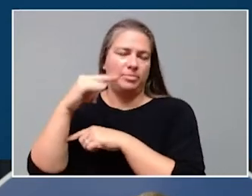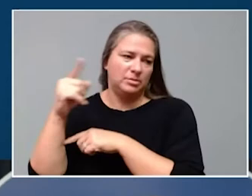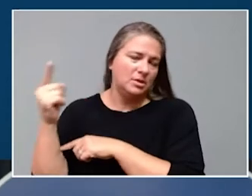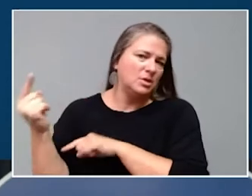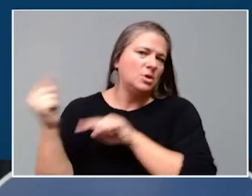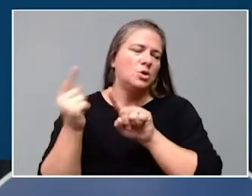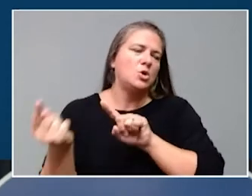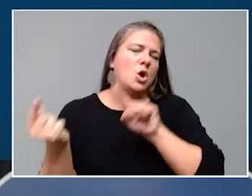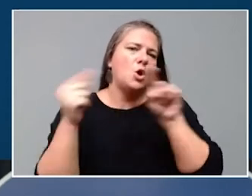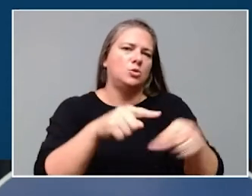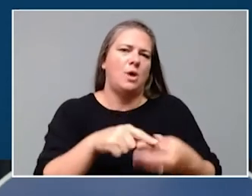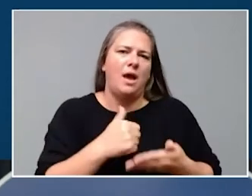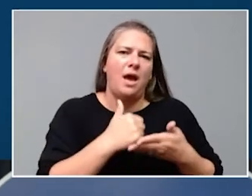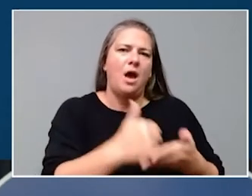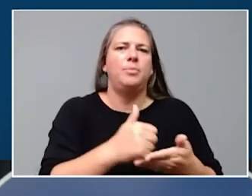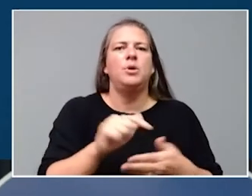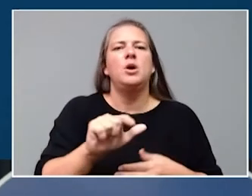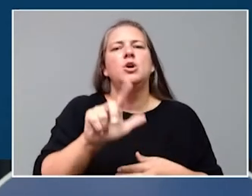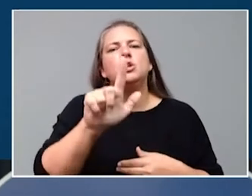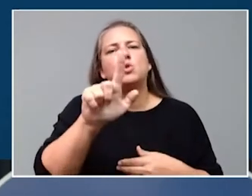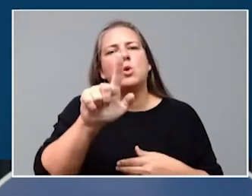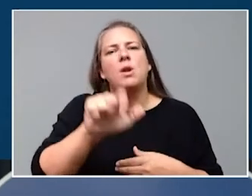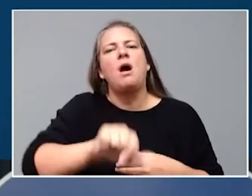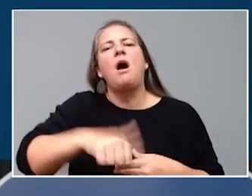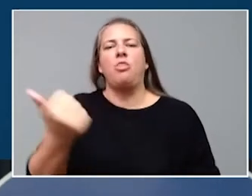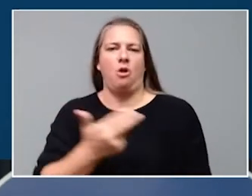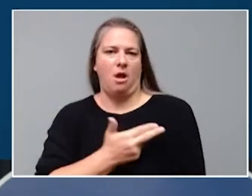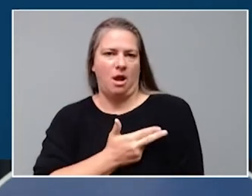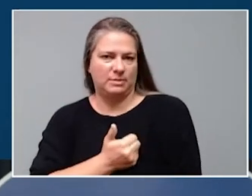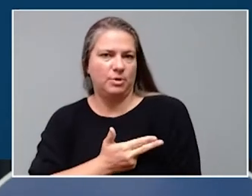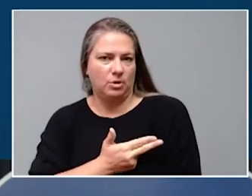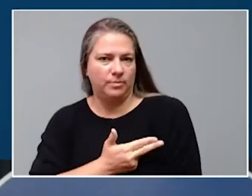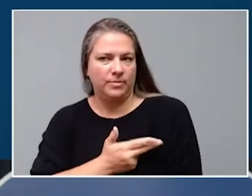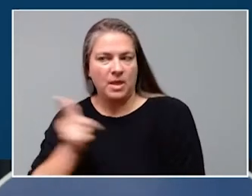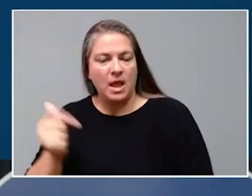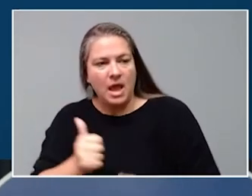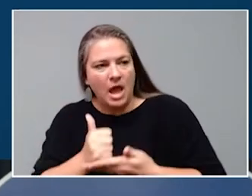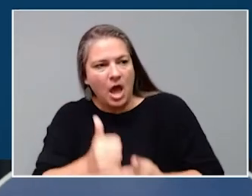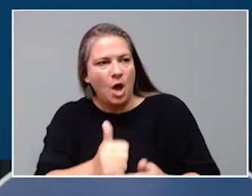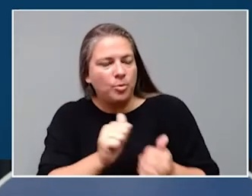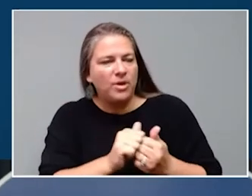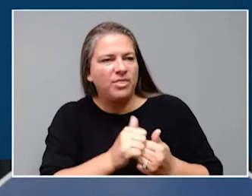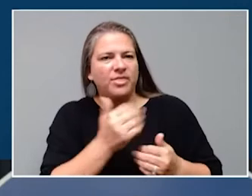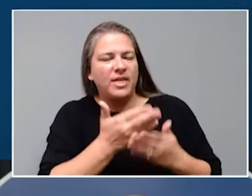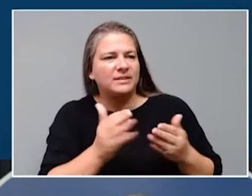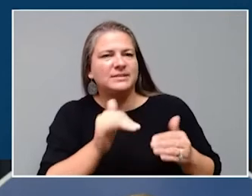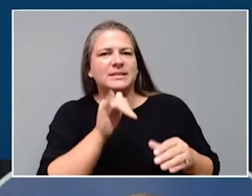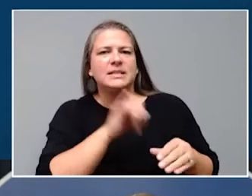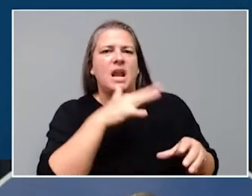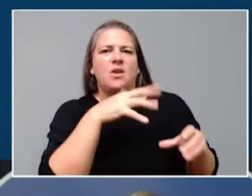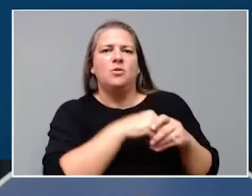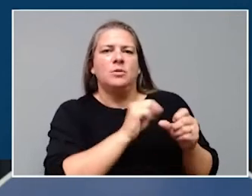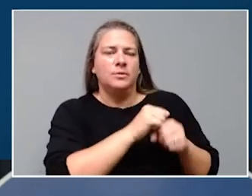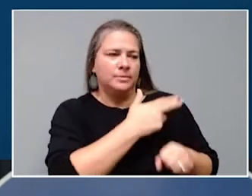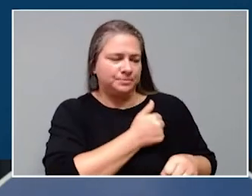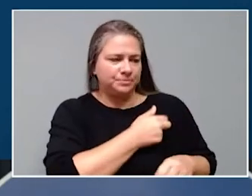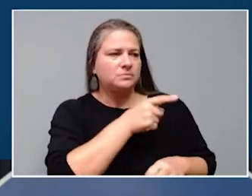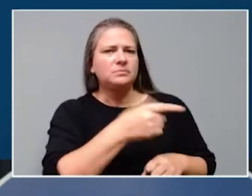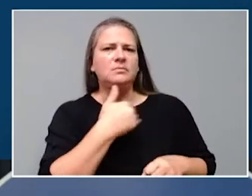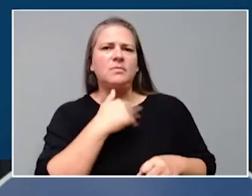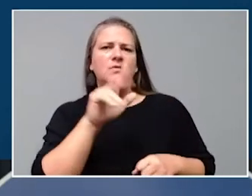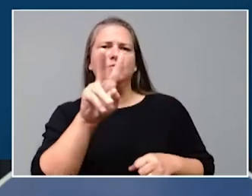more hospitals. They will assist with non-clinical functions within the hospitals for a maximum of two weeks.